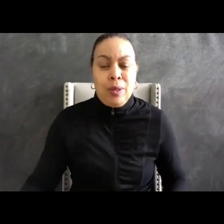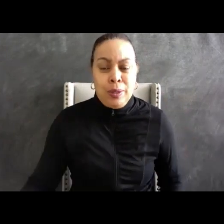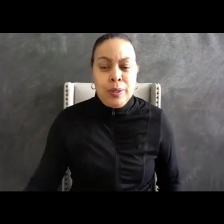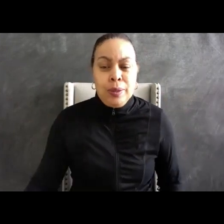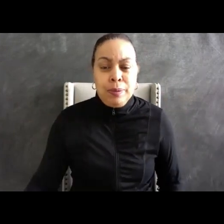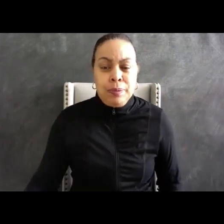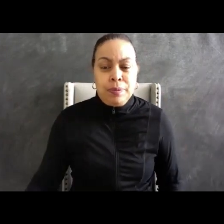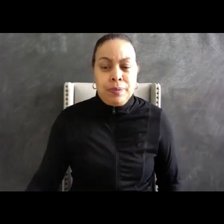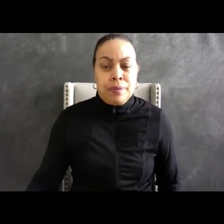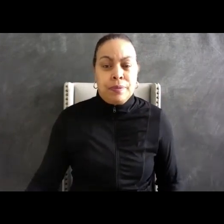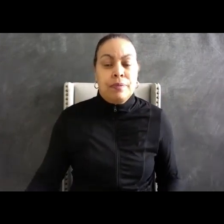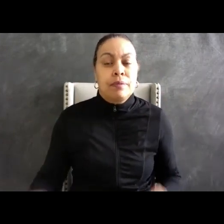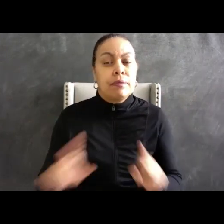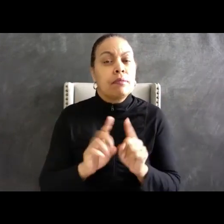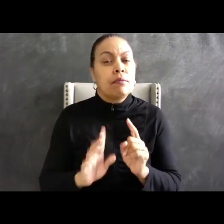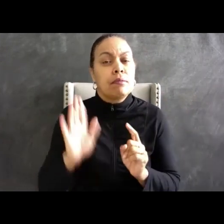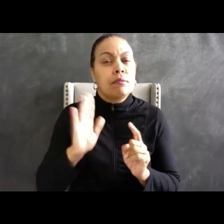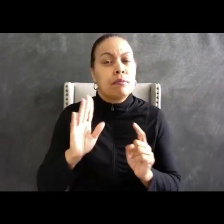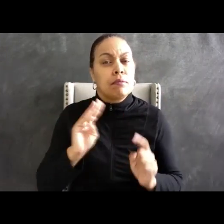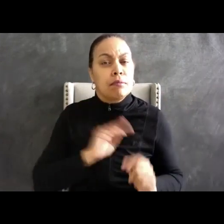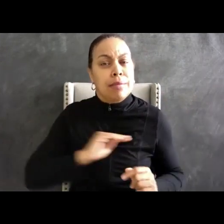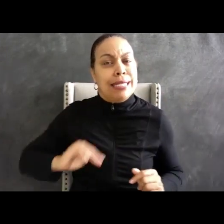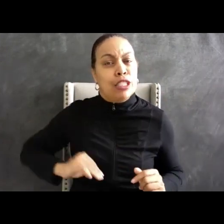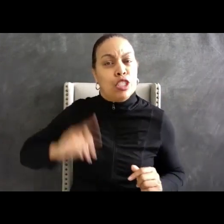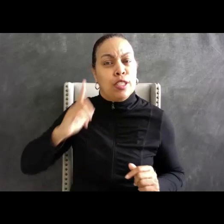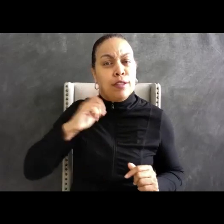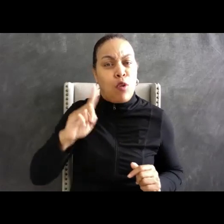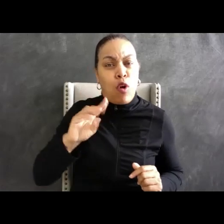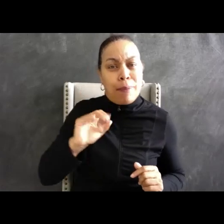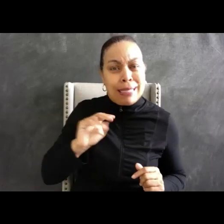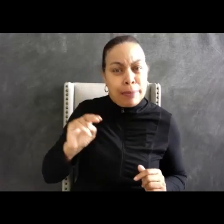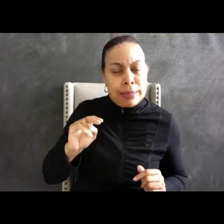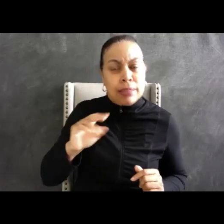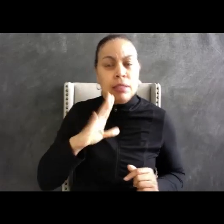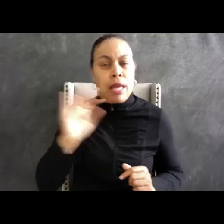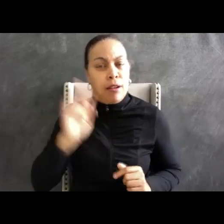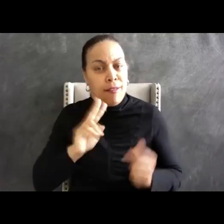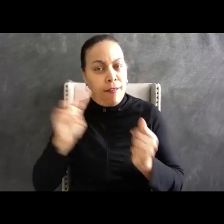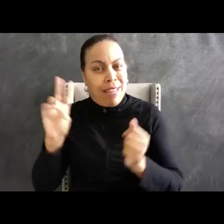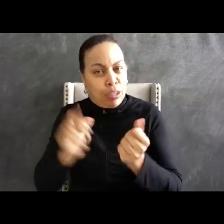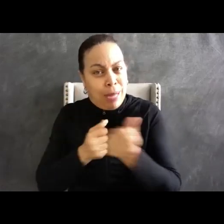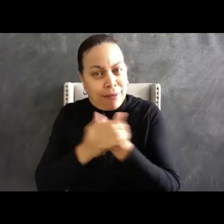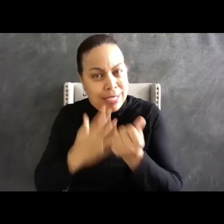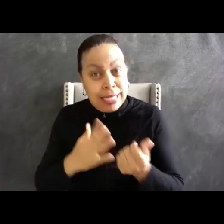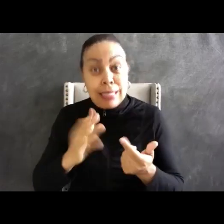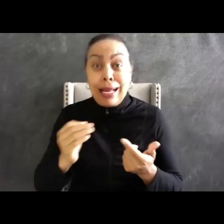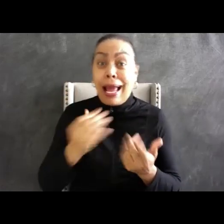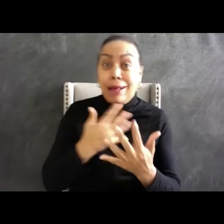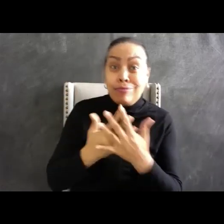agree. Now let's ask a question. What did we expect would happen?